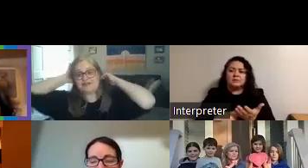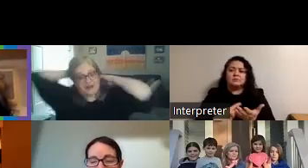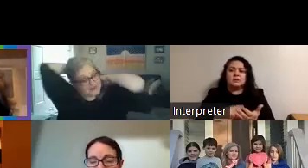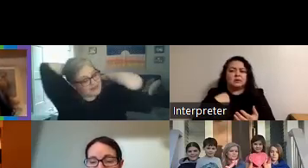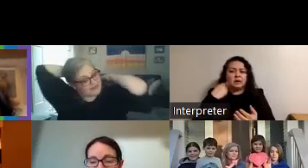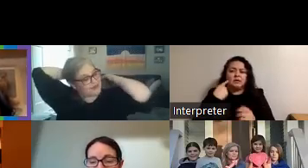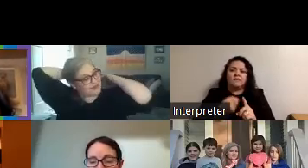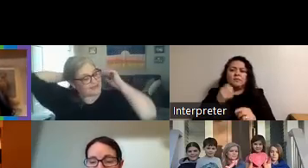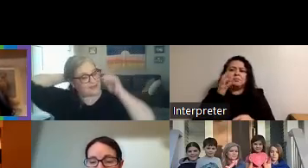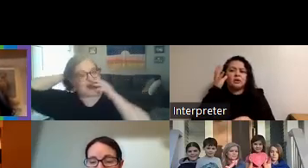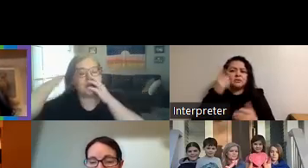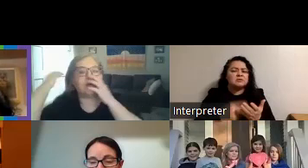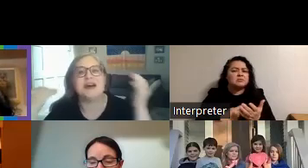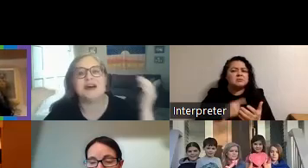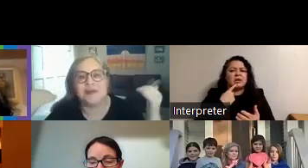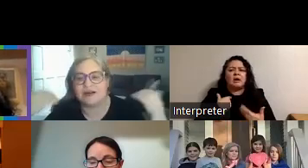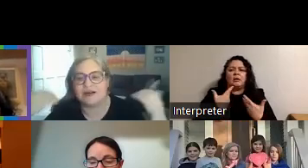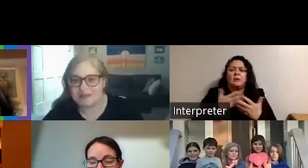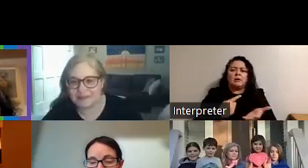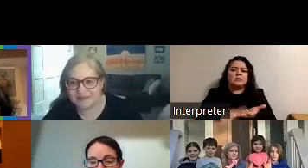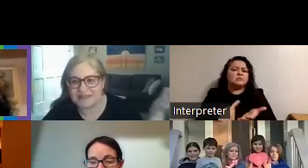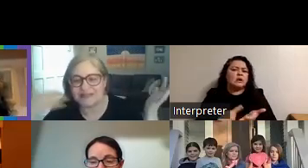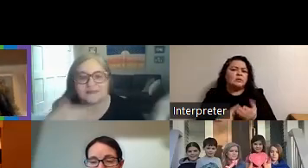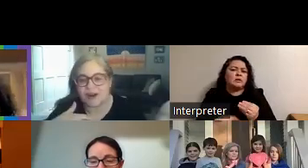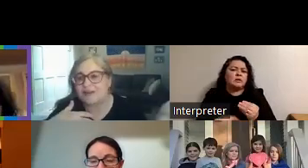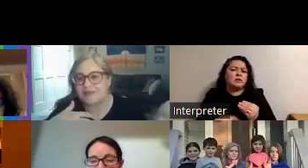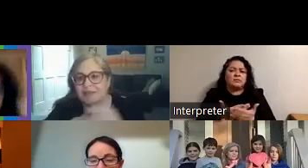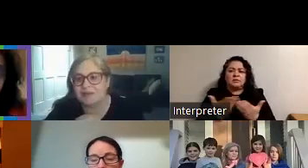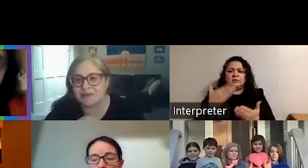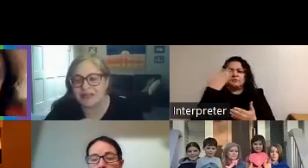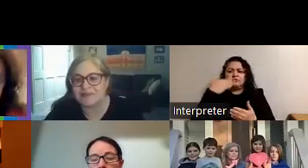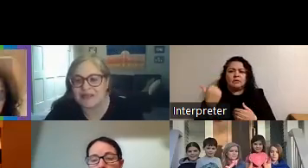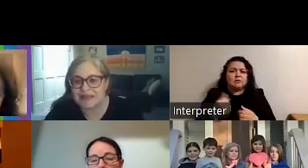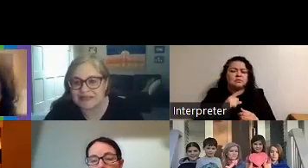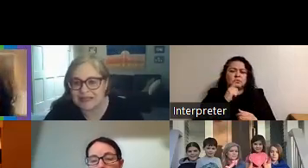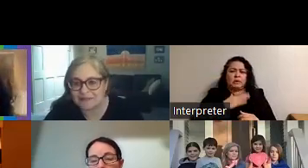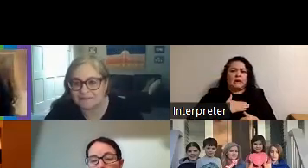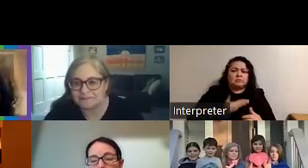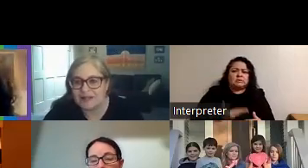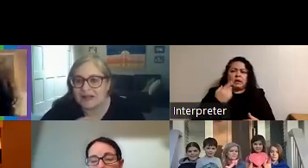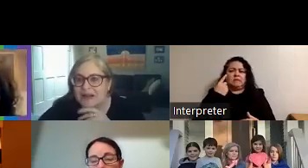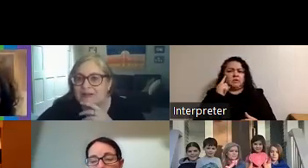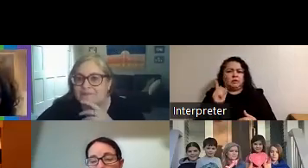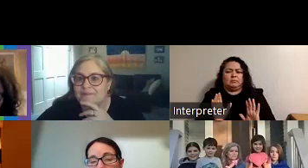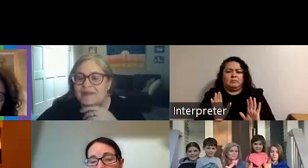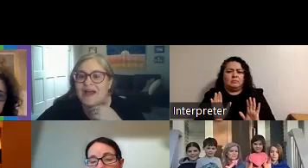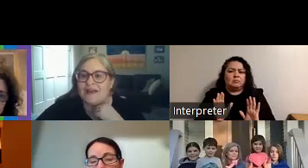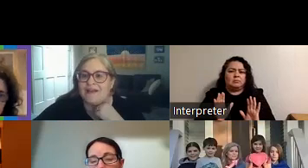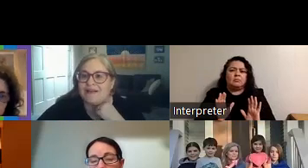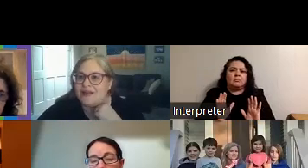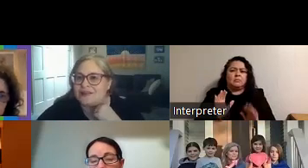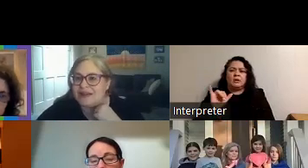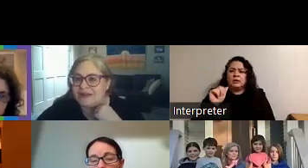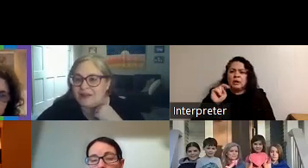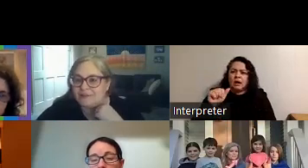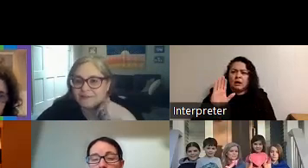that from parents that sometimes they say well i don't want to talk about some of these things in front of him it would be really upsetting to him um yana